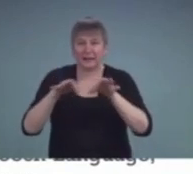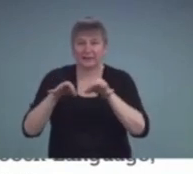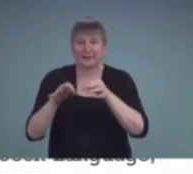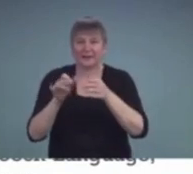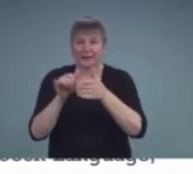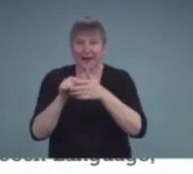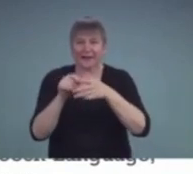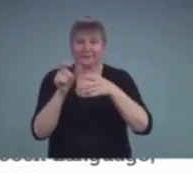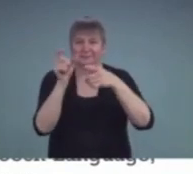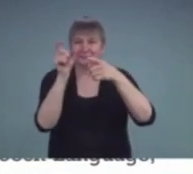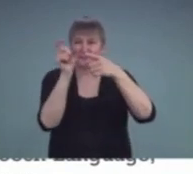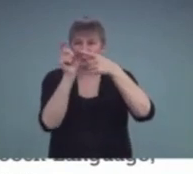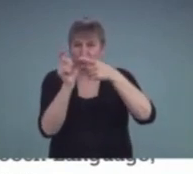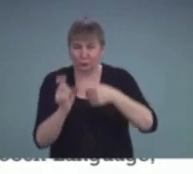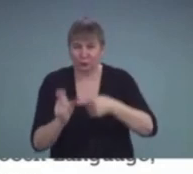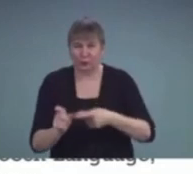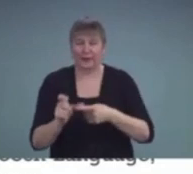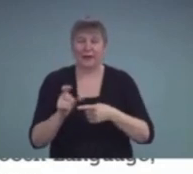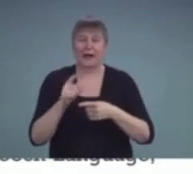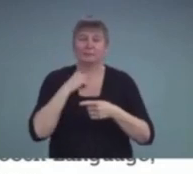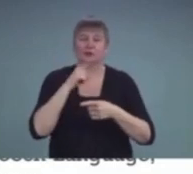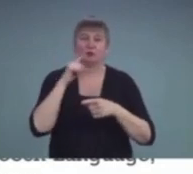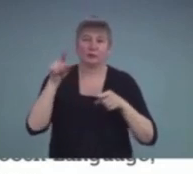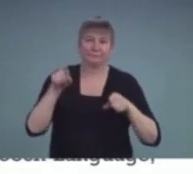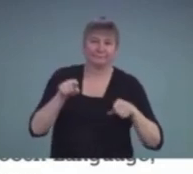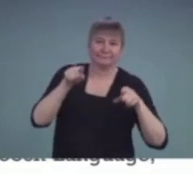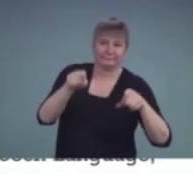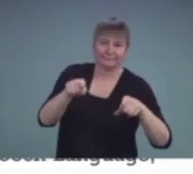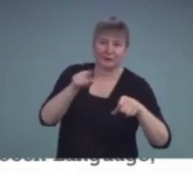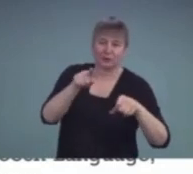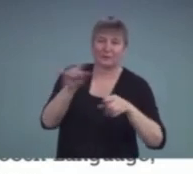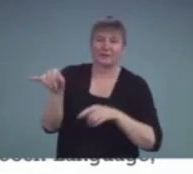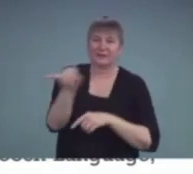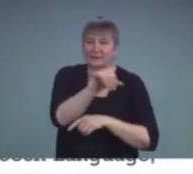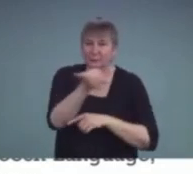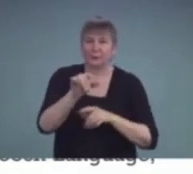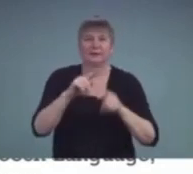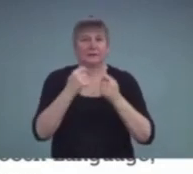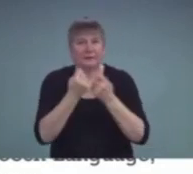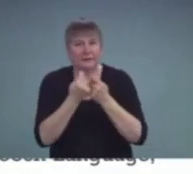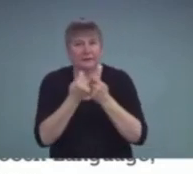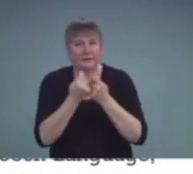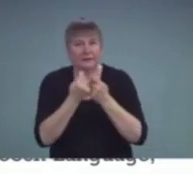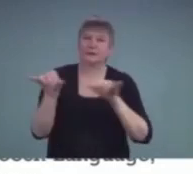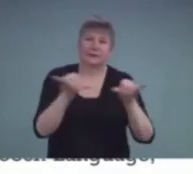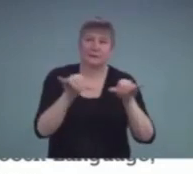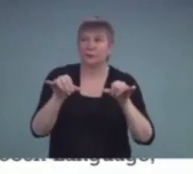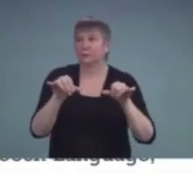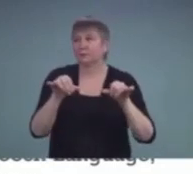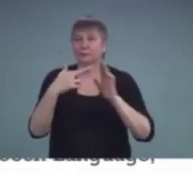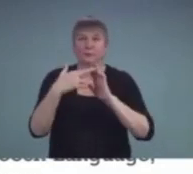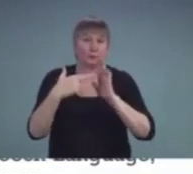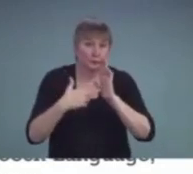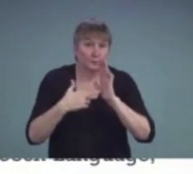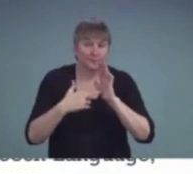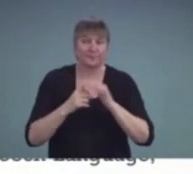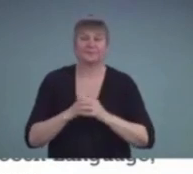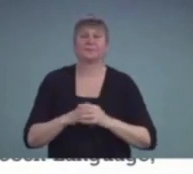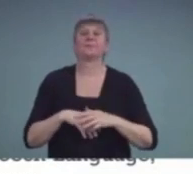of regulation or team that's available there for you. So,